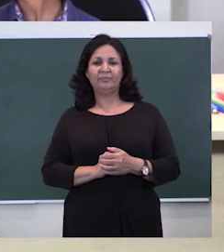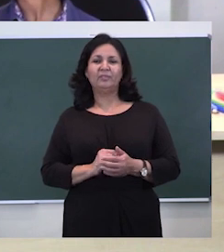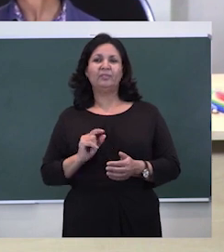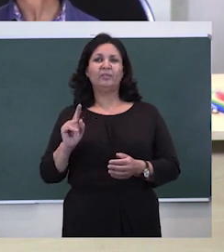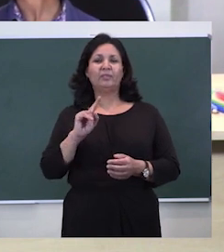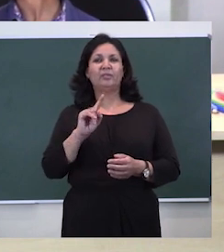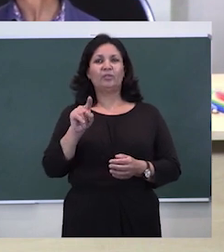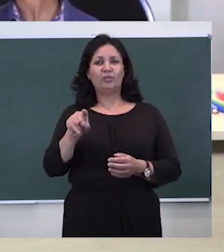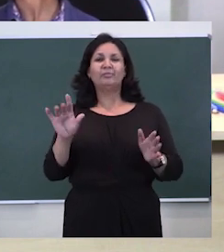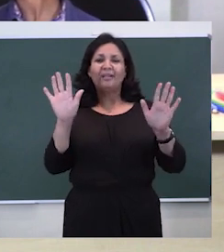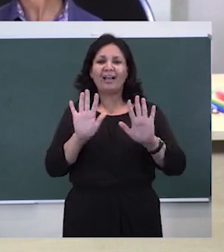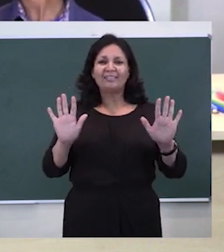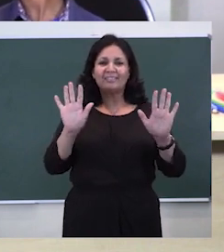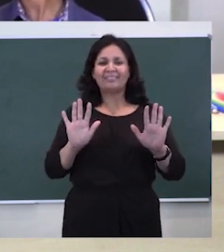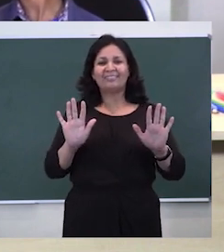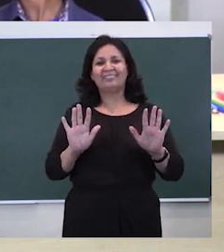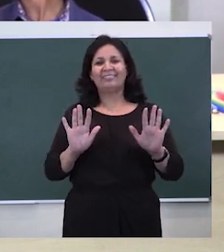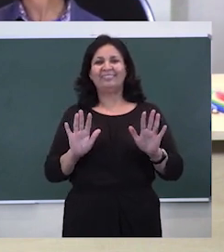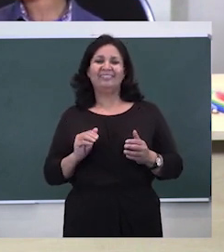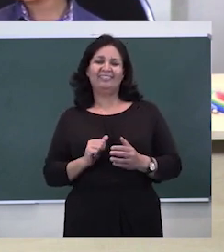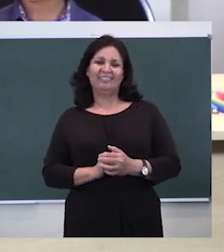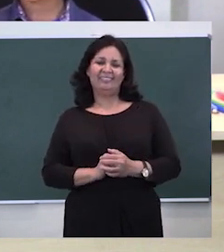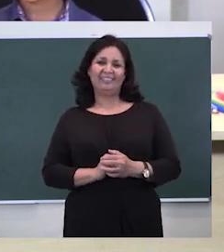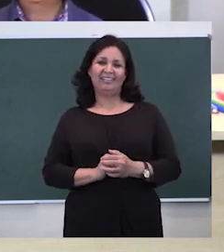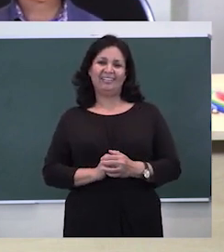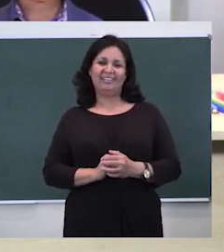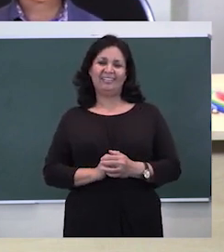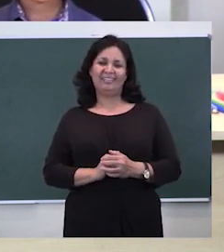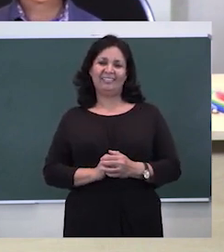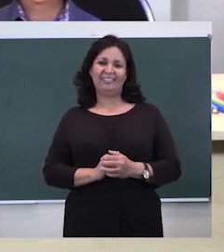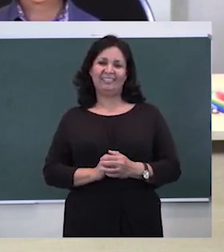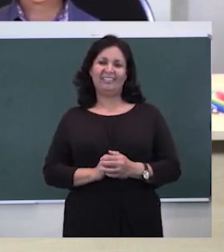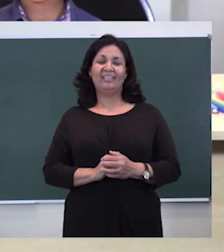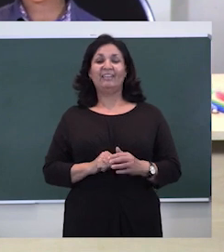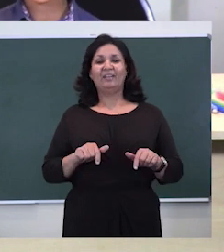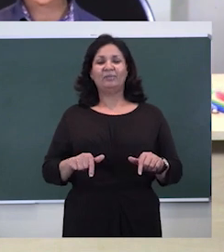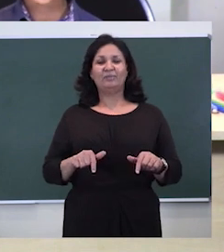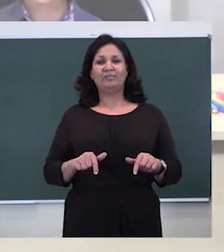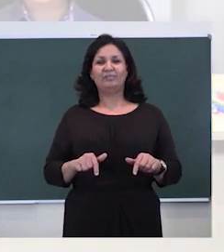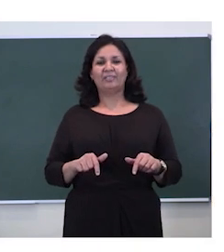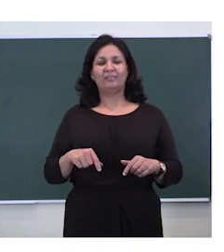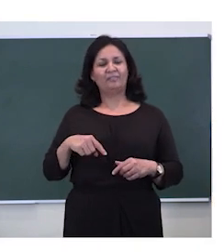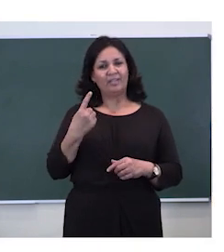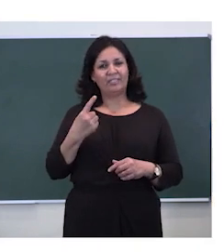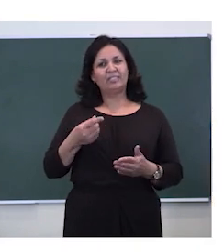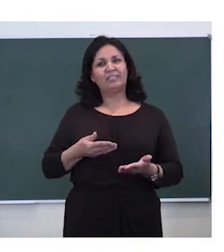a specific one in each of them. Let's look at the shovel.